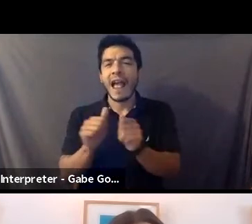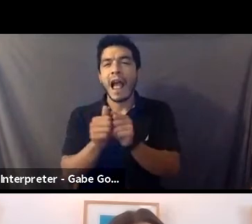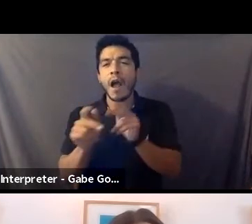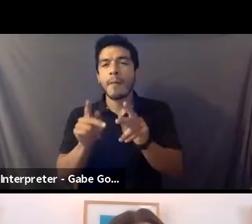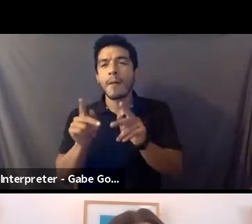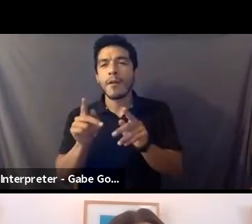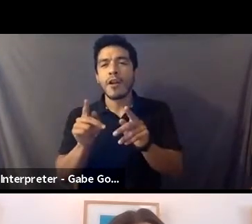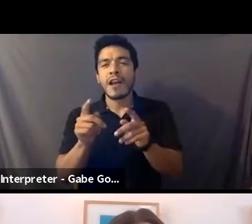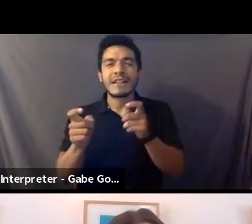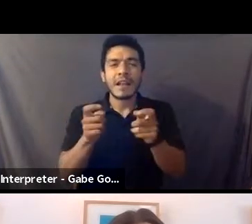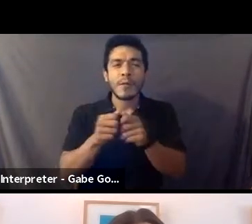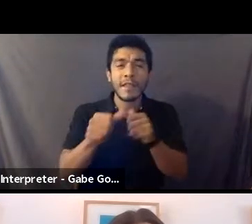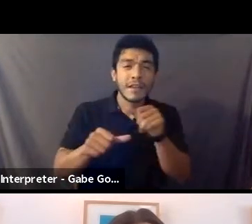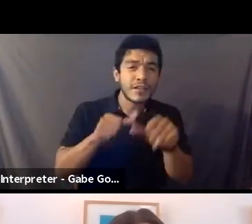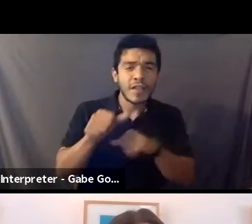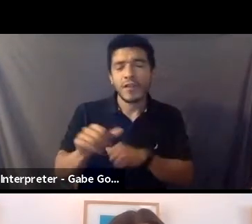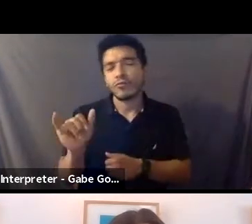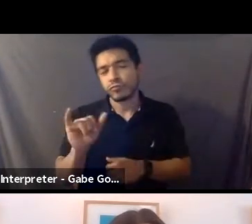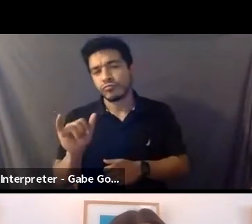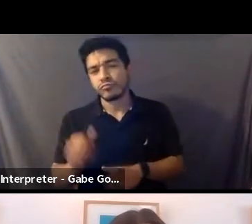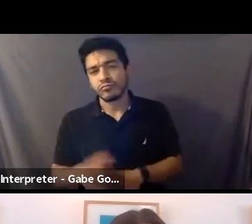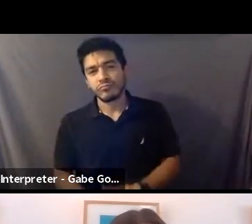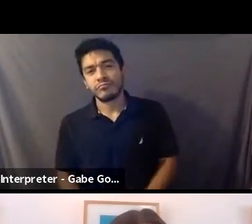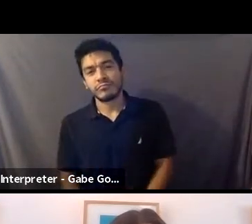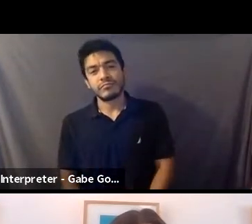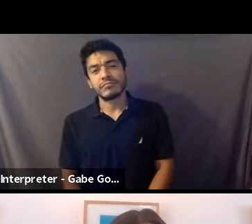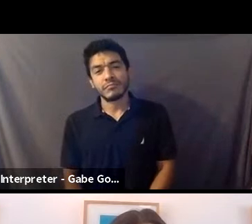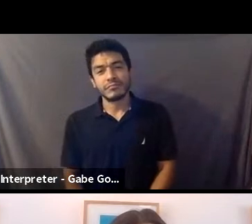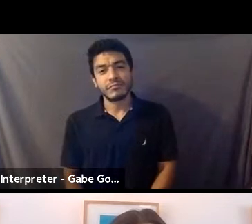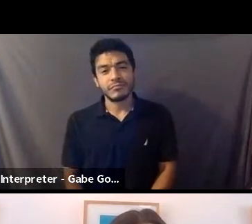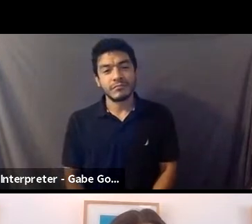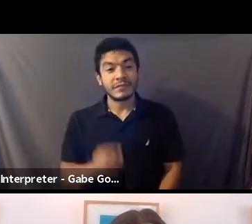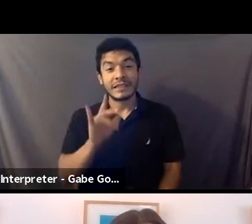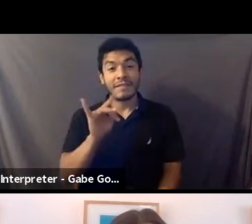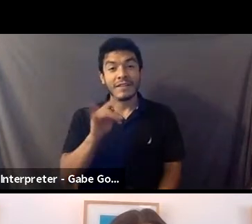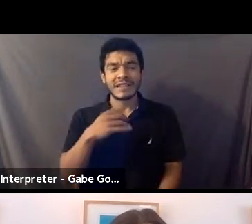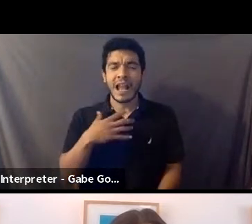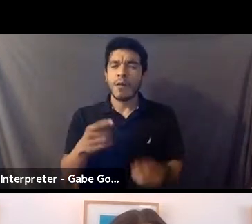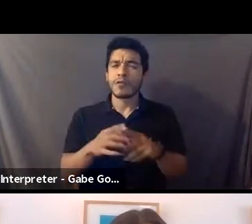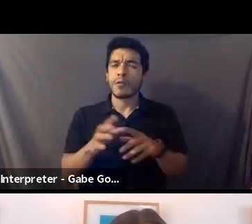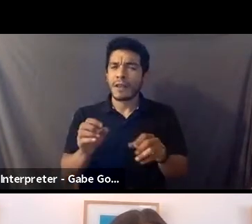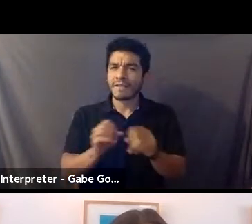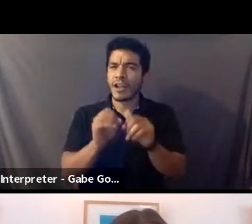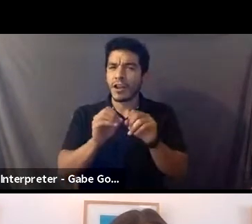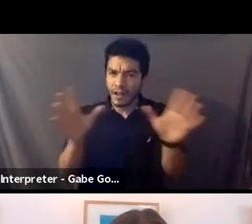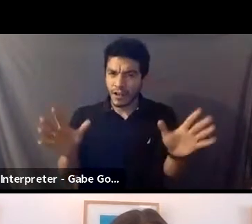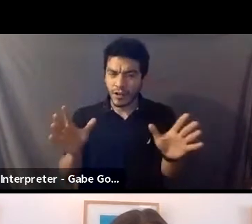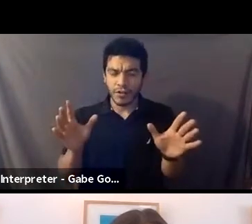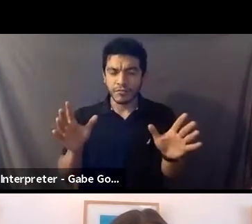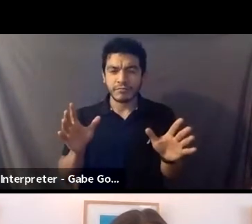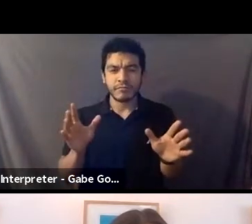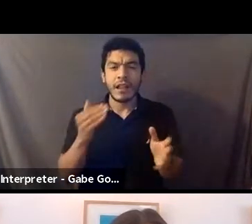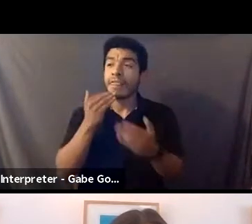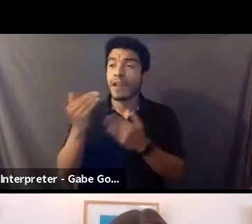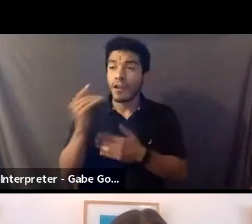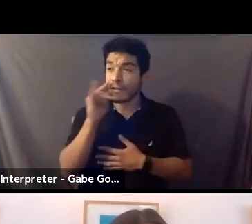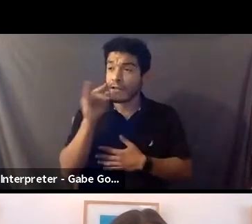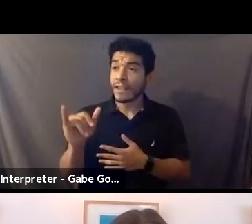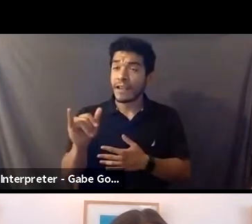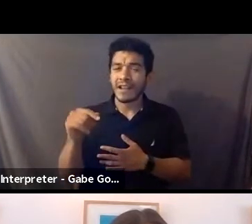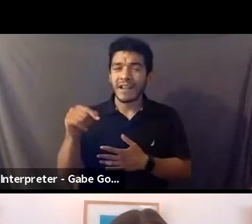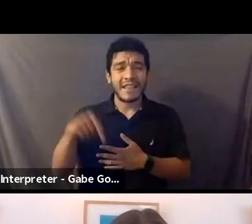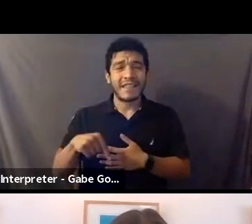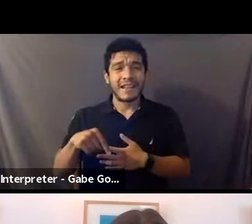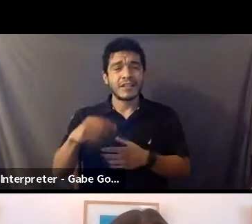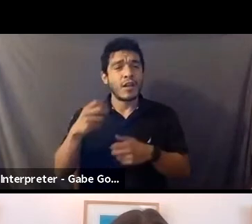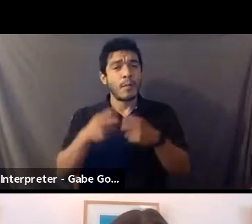interacting with each other as well. I want to be very clear. Thank you, uh, for that. Listen, this issue